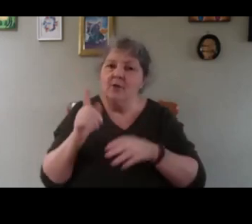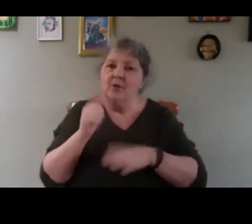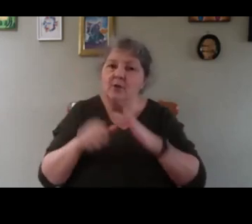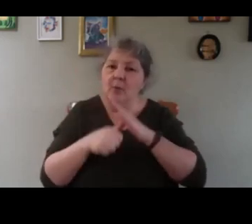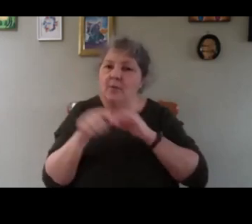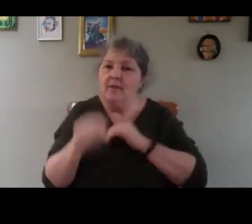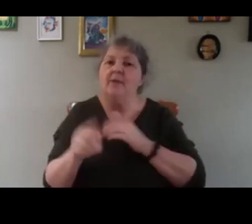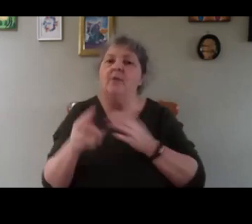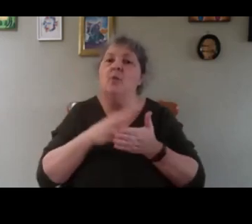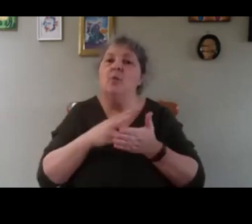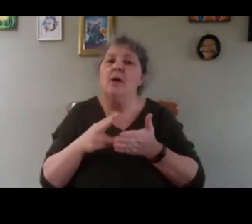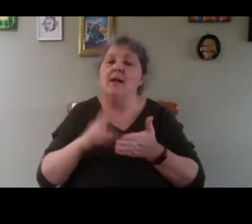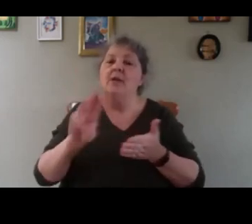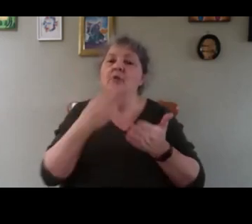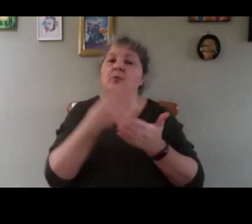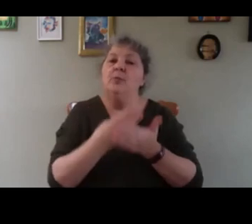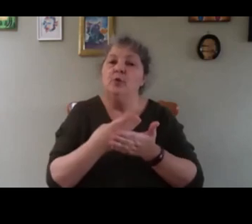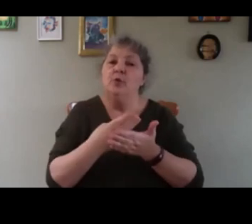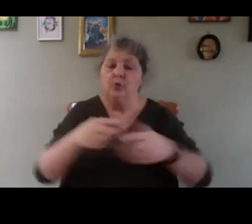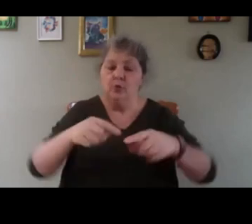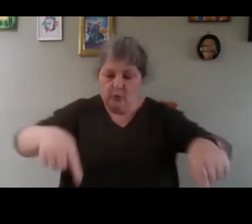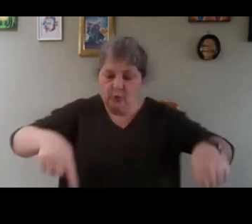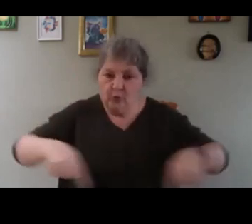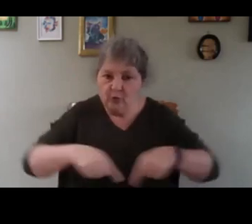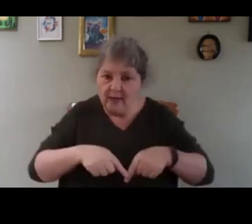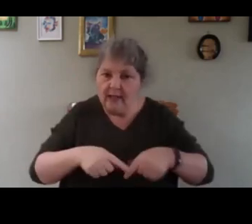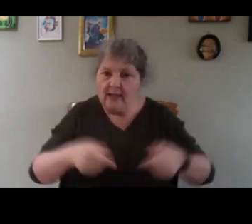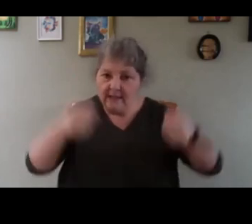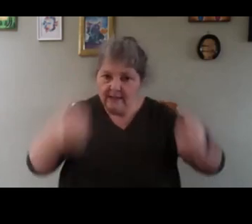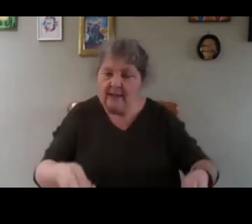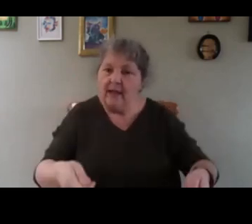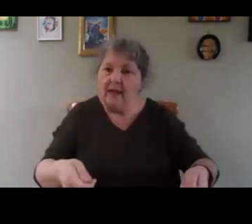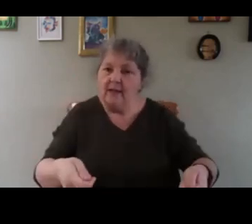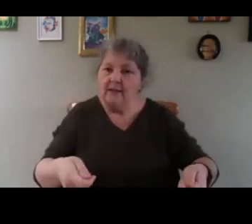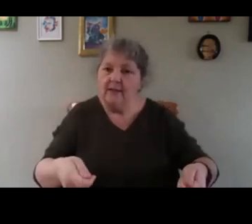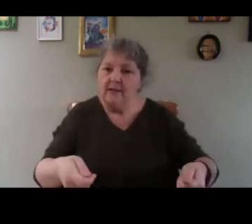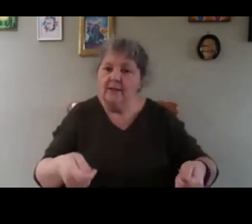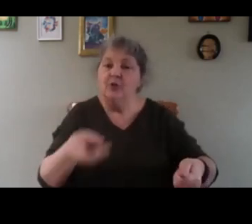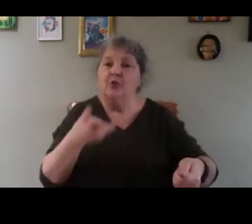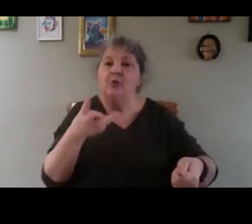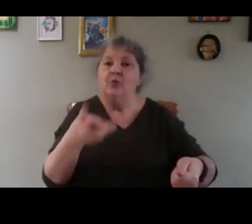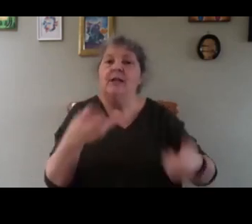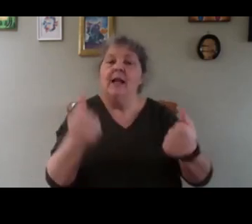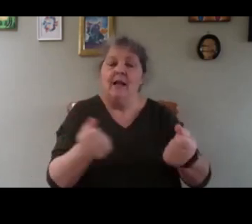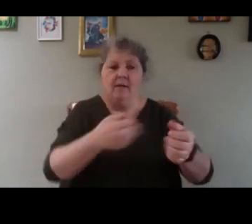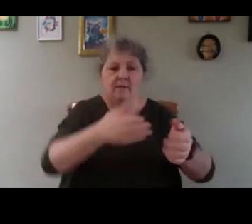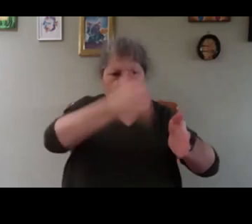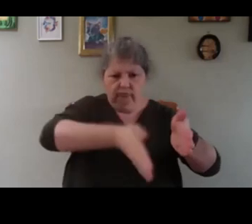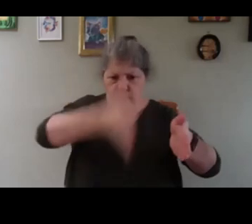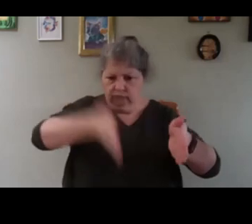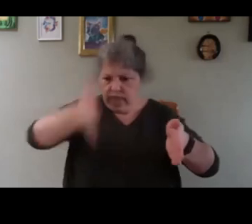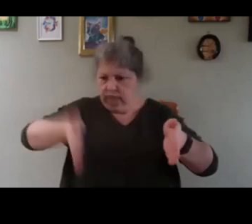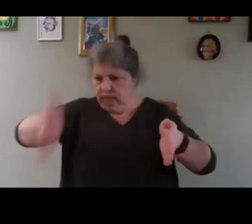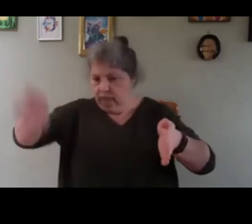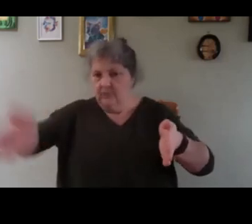when you put your trays or plug tray or something, you would have rows of vegetables